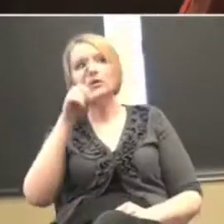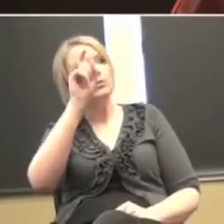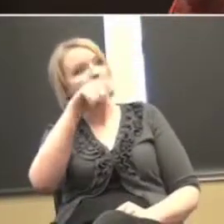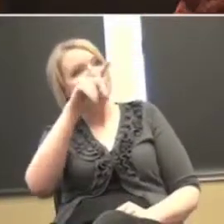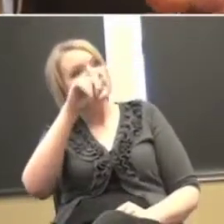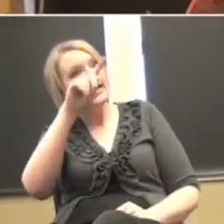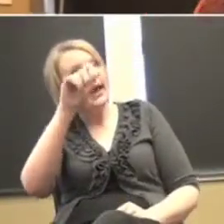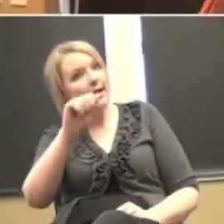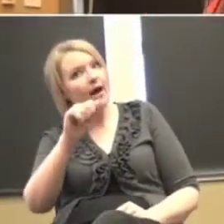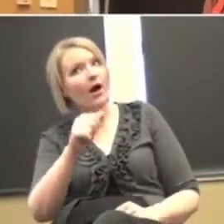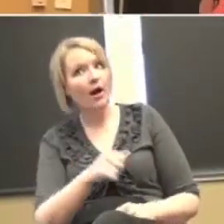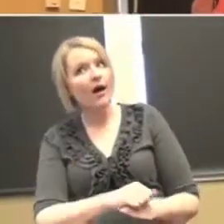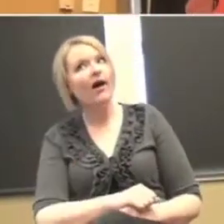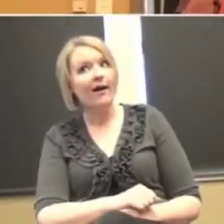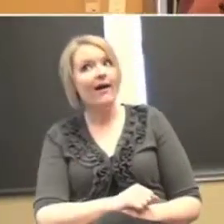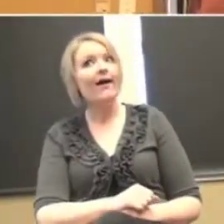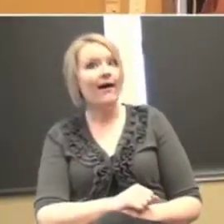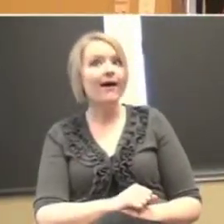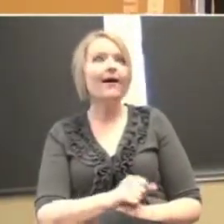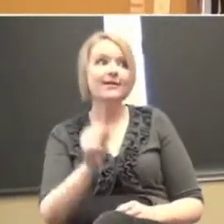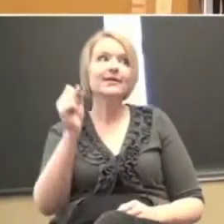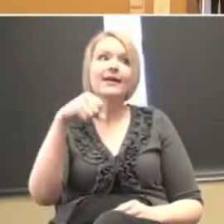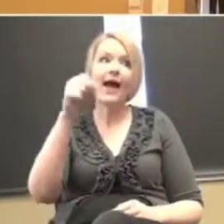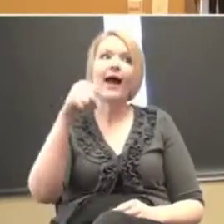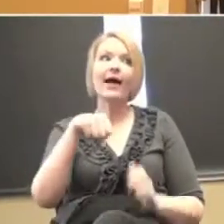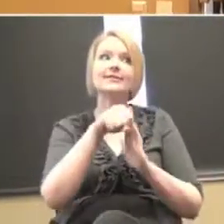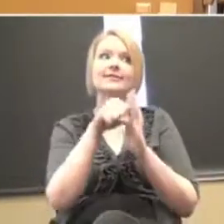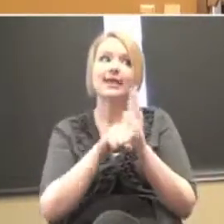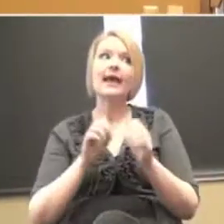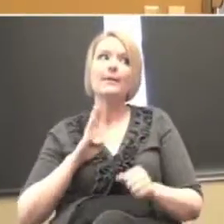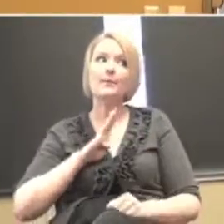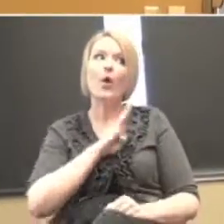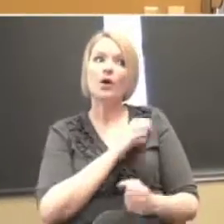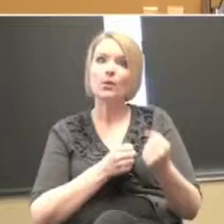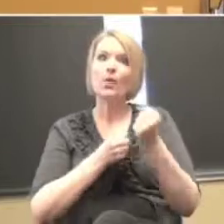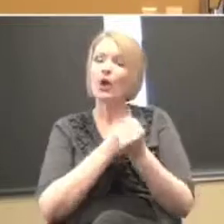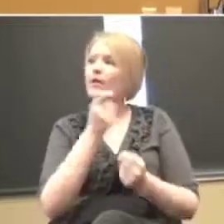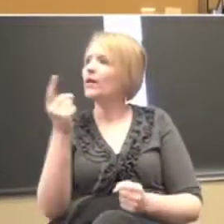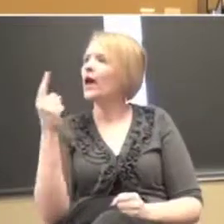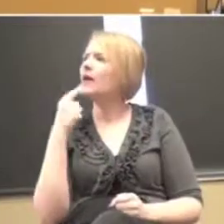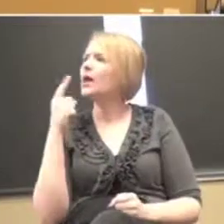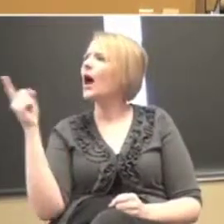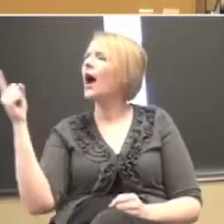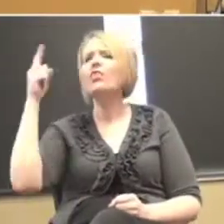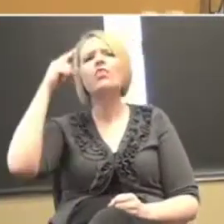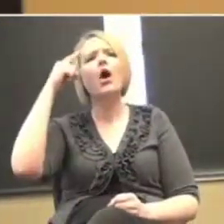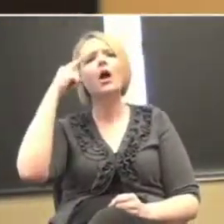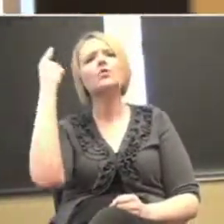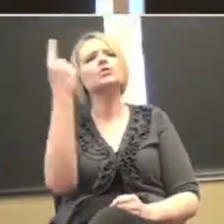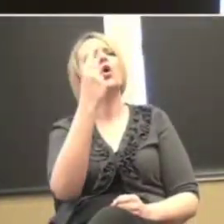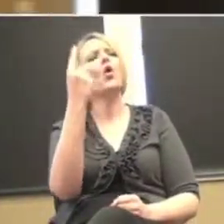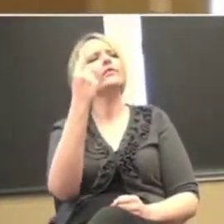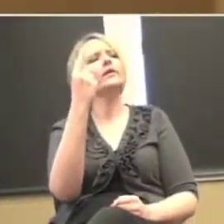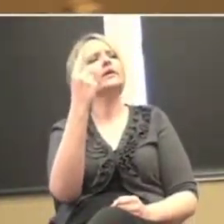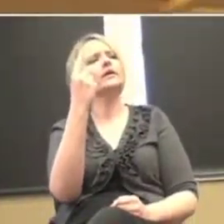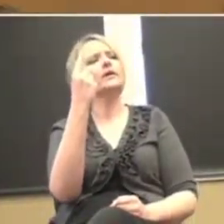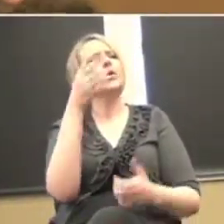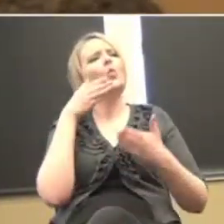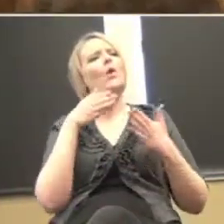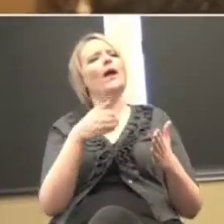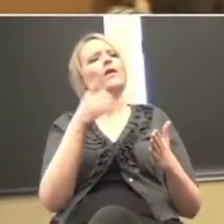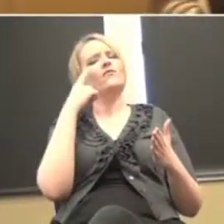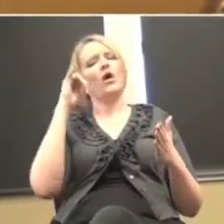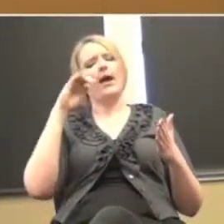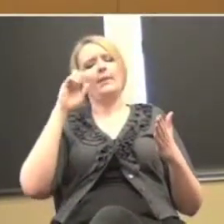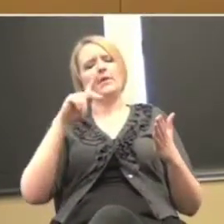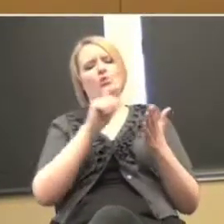And they had it at this point because the state board supported it. They're the ones that said, yep. But I thought it would only be if that was the way the IEP was written. If